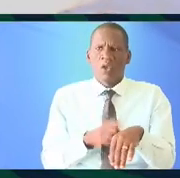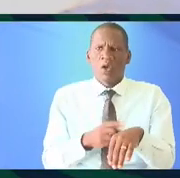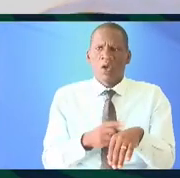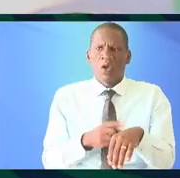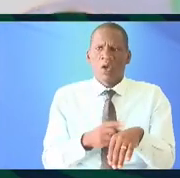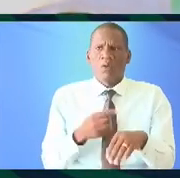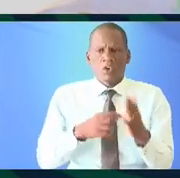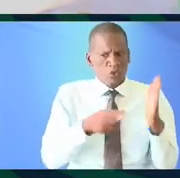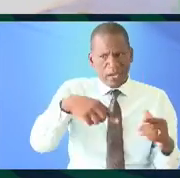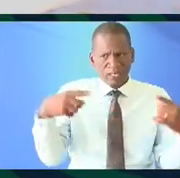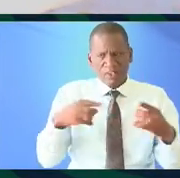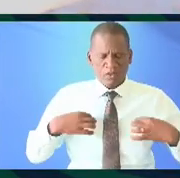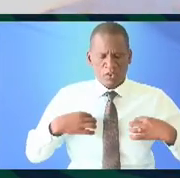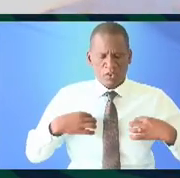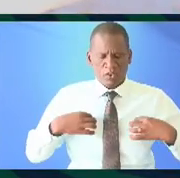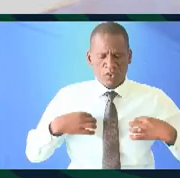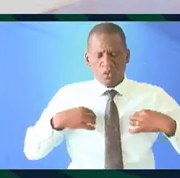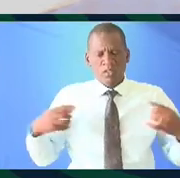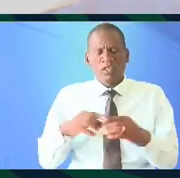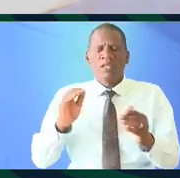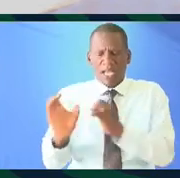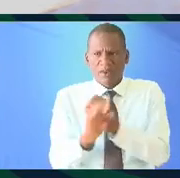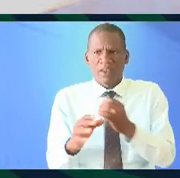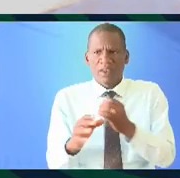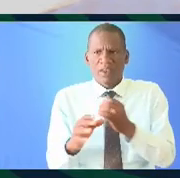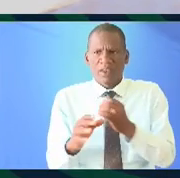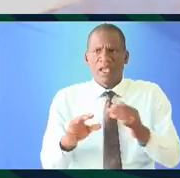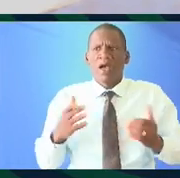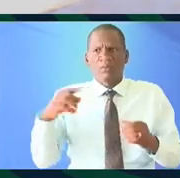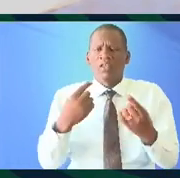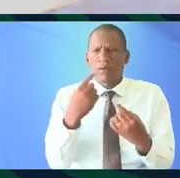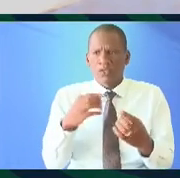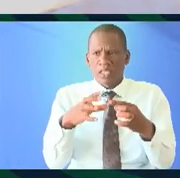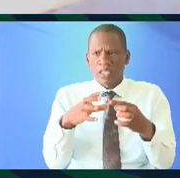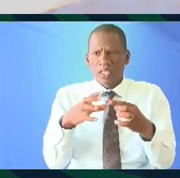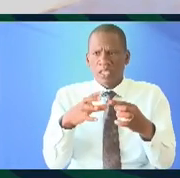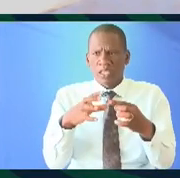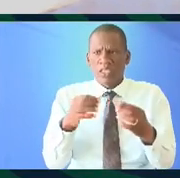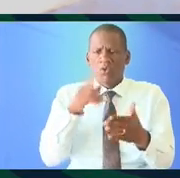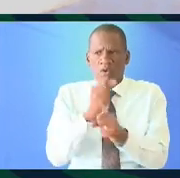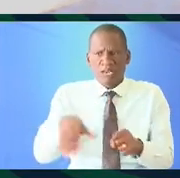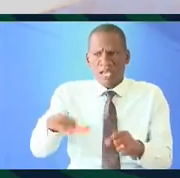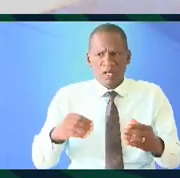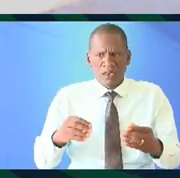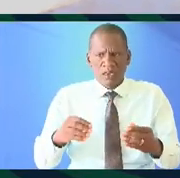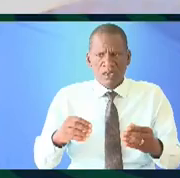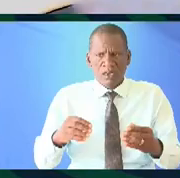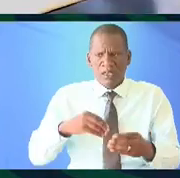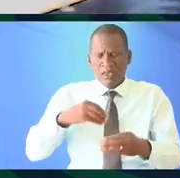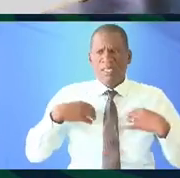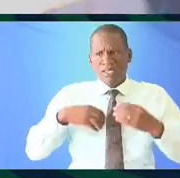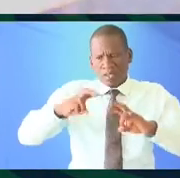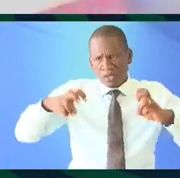when when you showed us the different fabrics from the different countries how come you didn't mention the work that you've done around textile